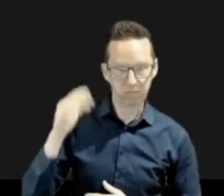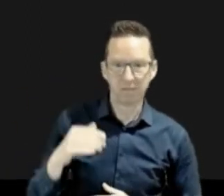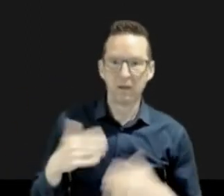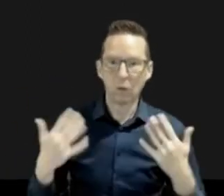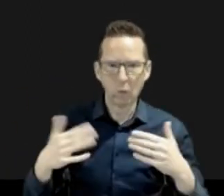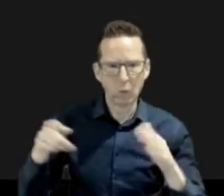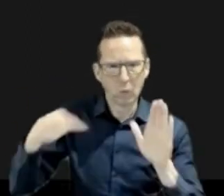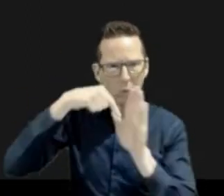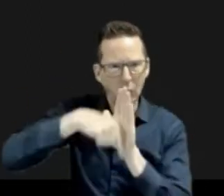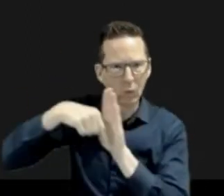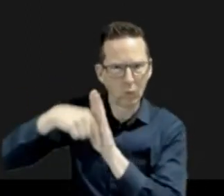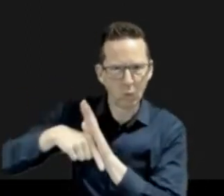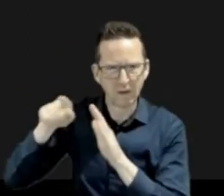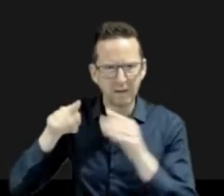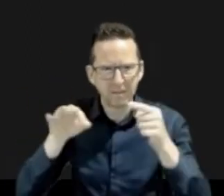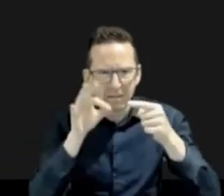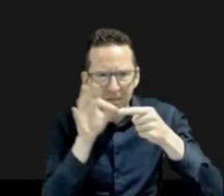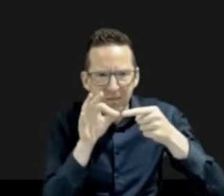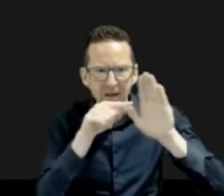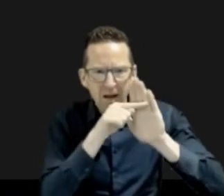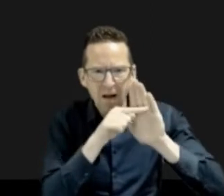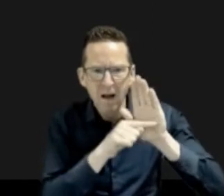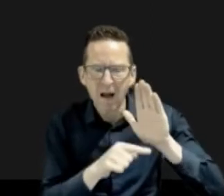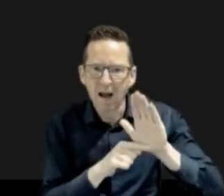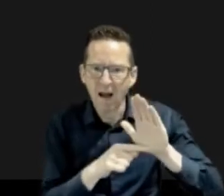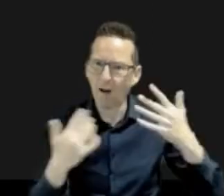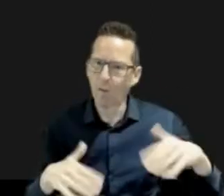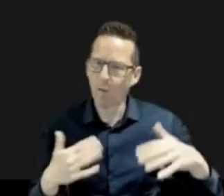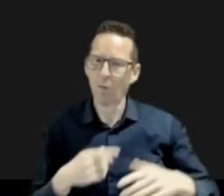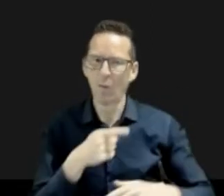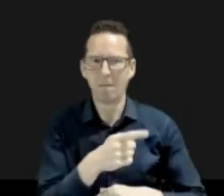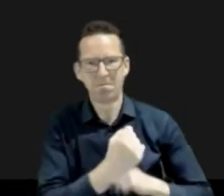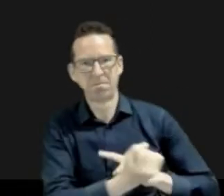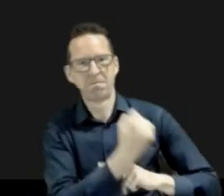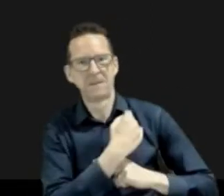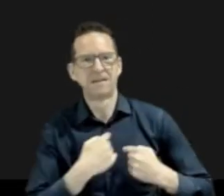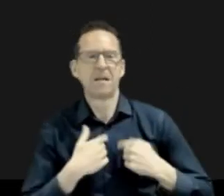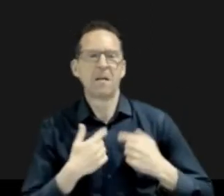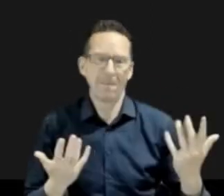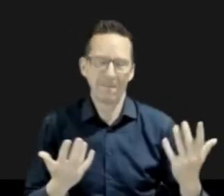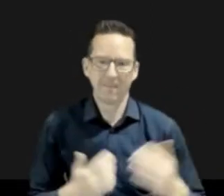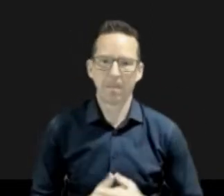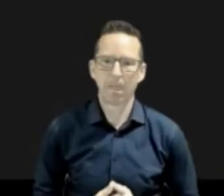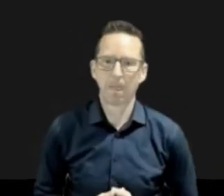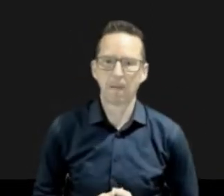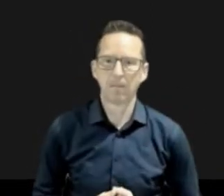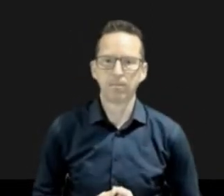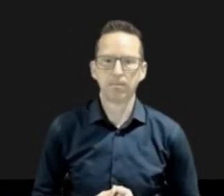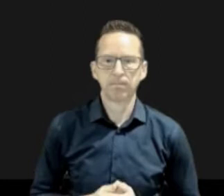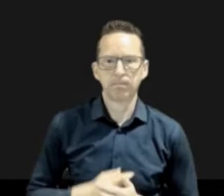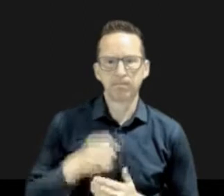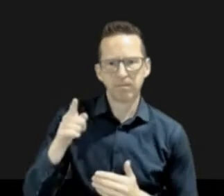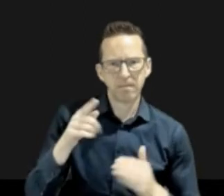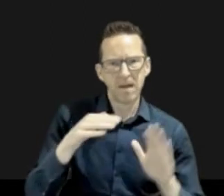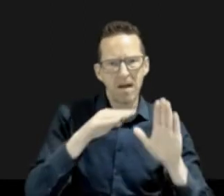to drive home things. But the products and services, I'll segue into that. Finally, the gaps